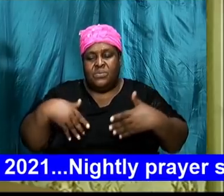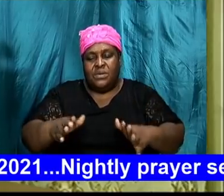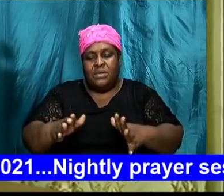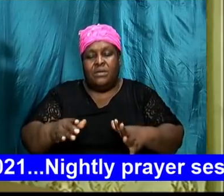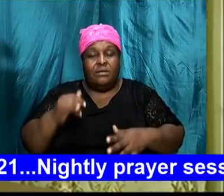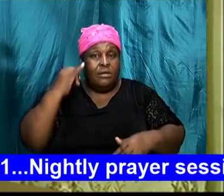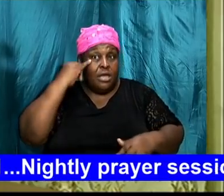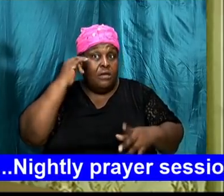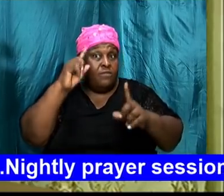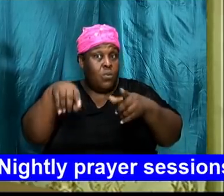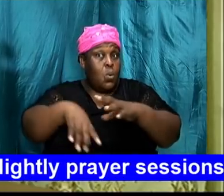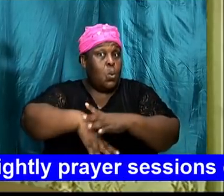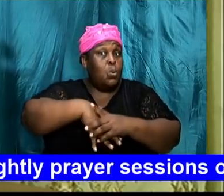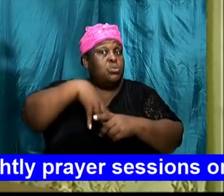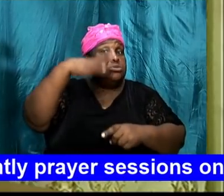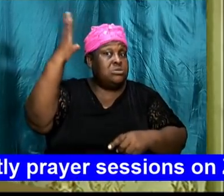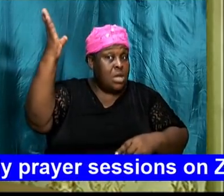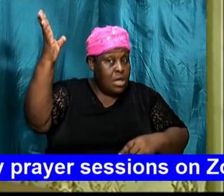remember